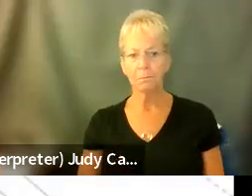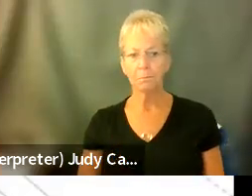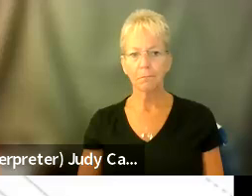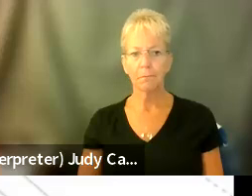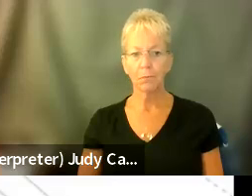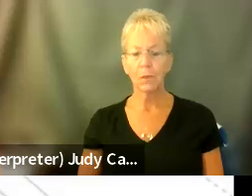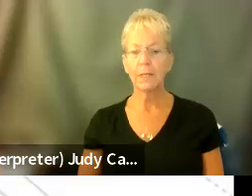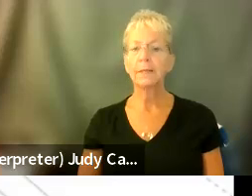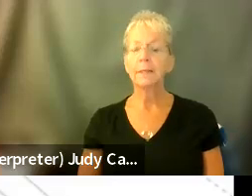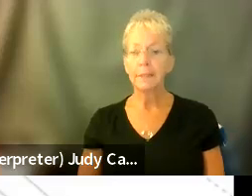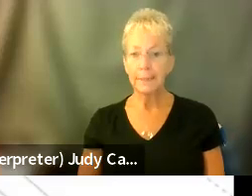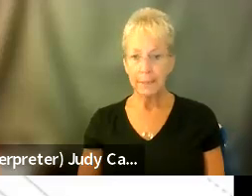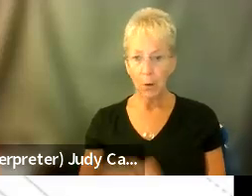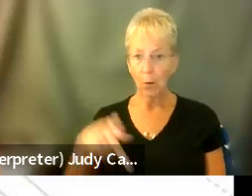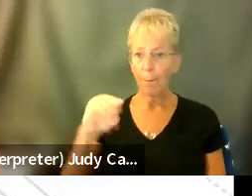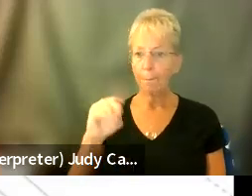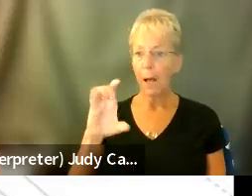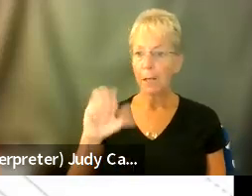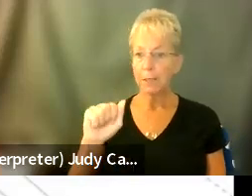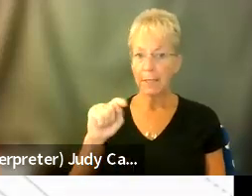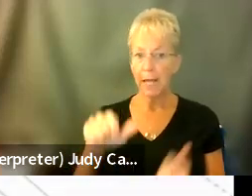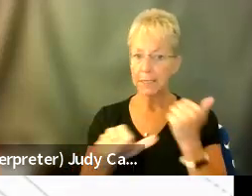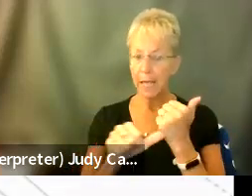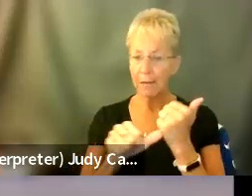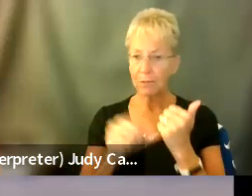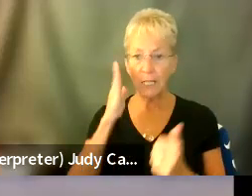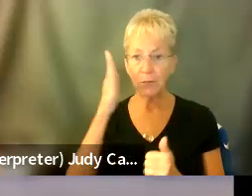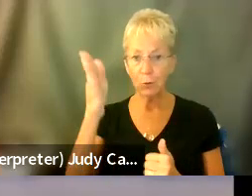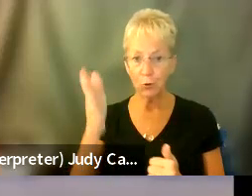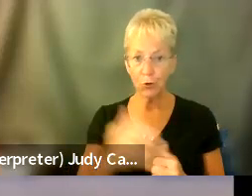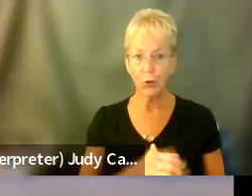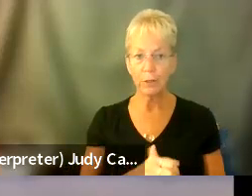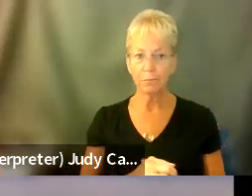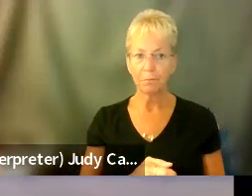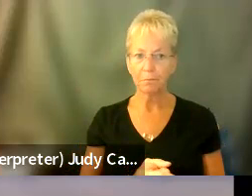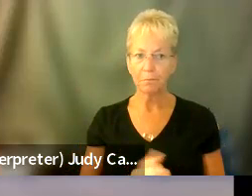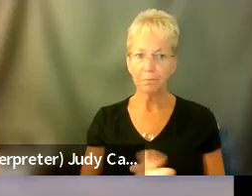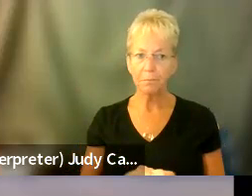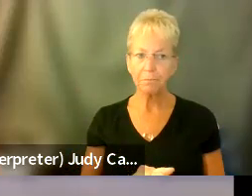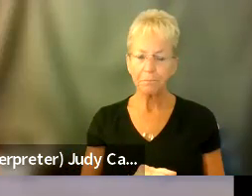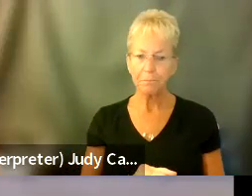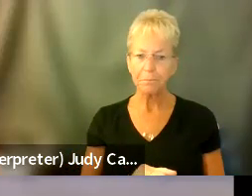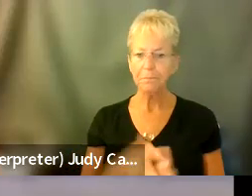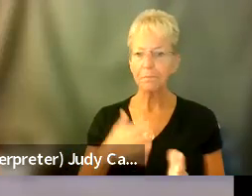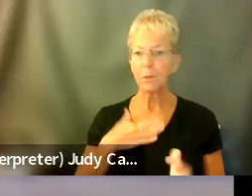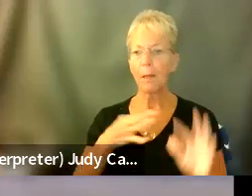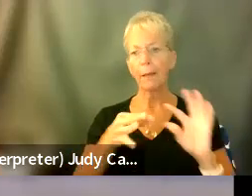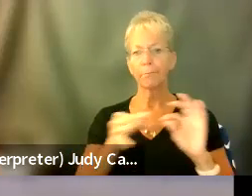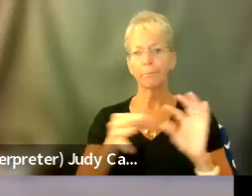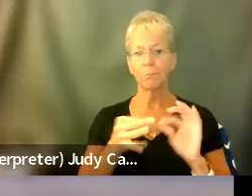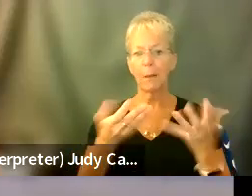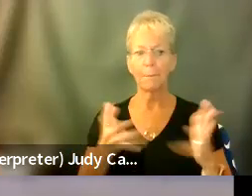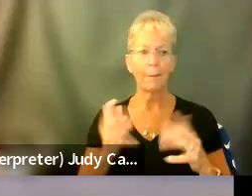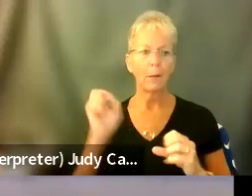So the podcast advocacy and the future. Um, so here's some Christina isms, which I may have already